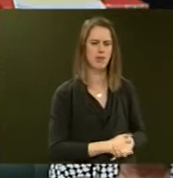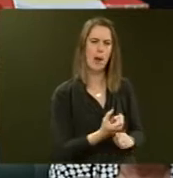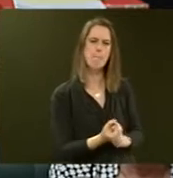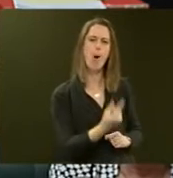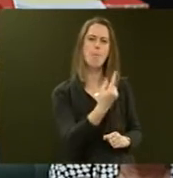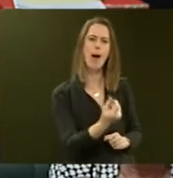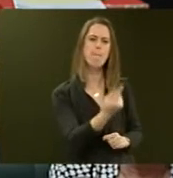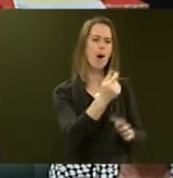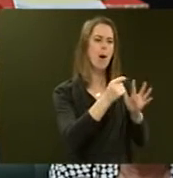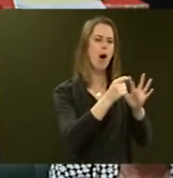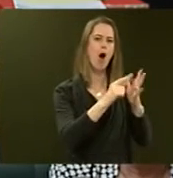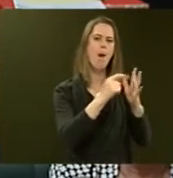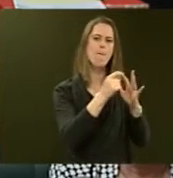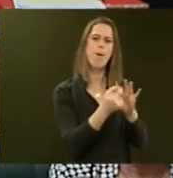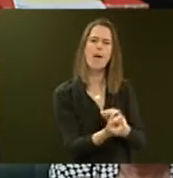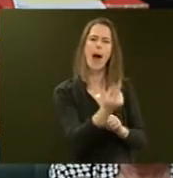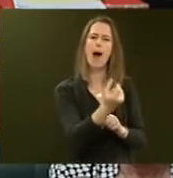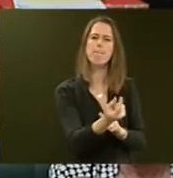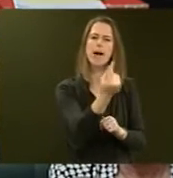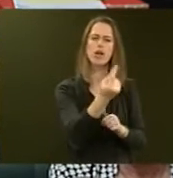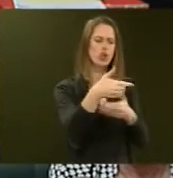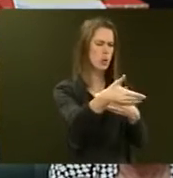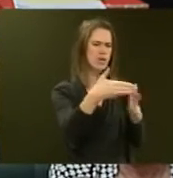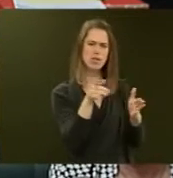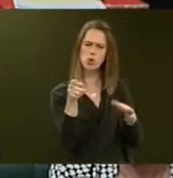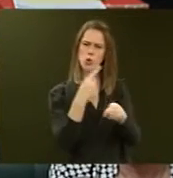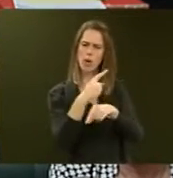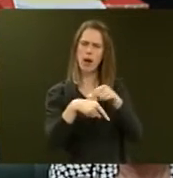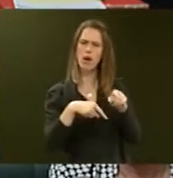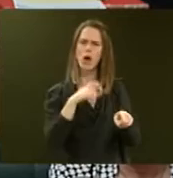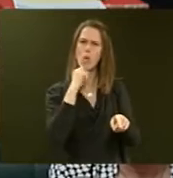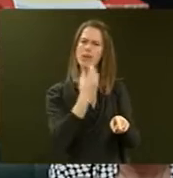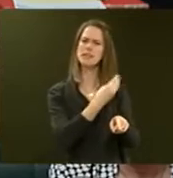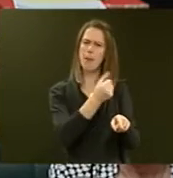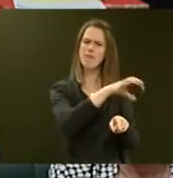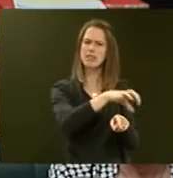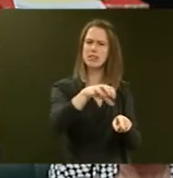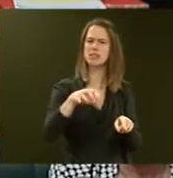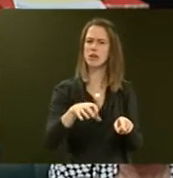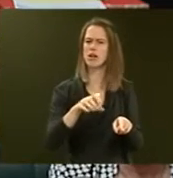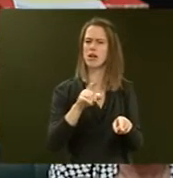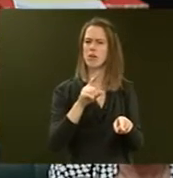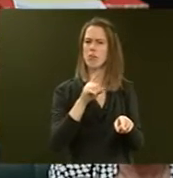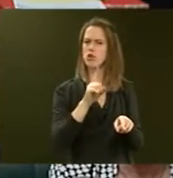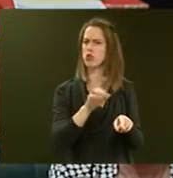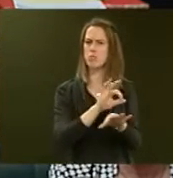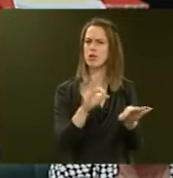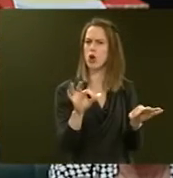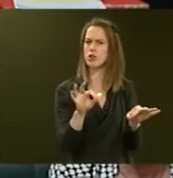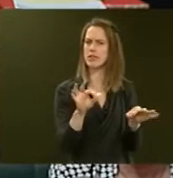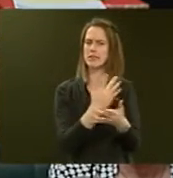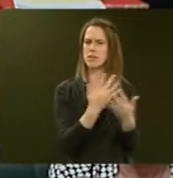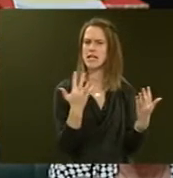-up units that I think the member's referring to, there will be some facilities, but not to the extent that you would get in